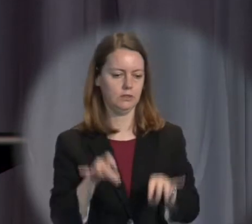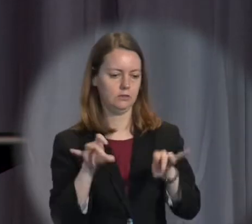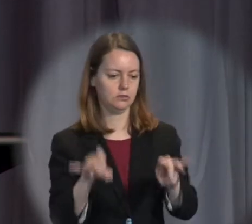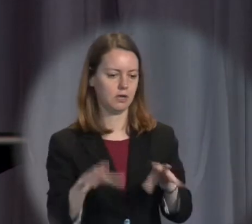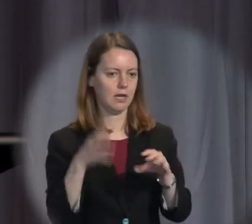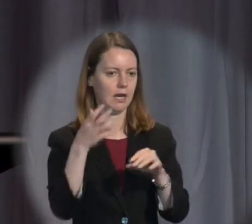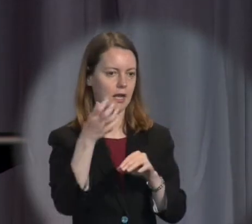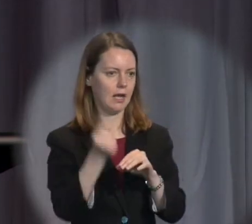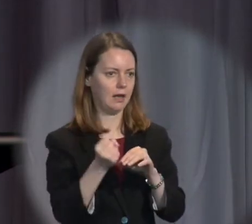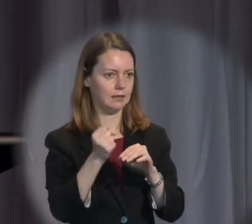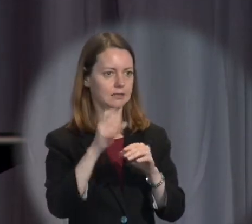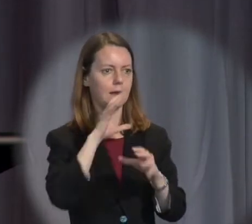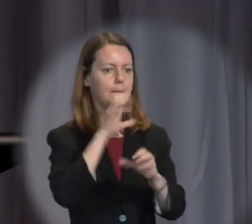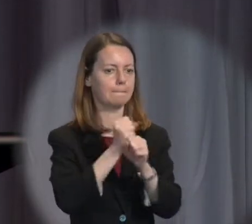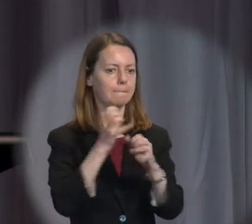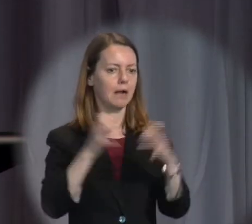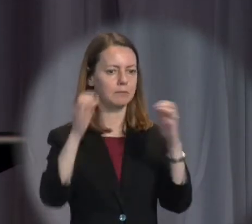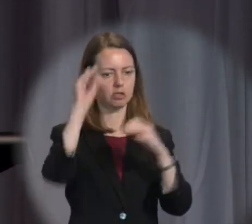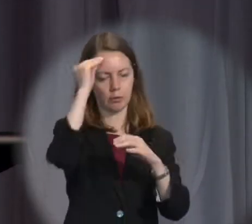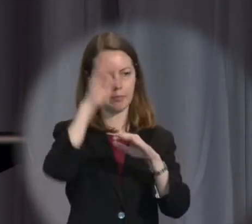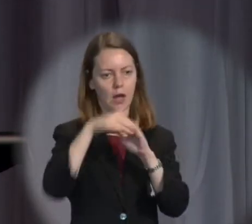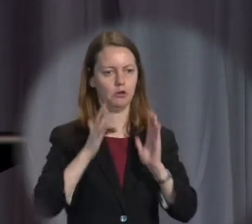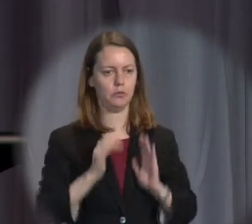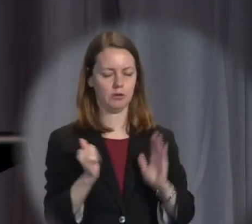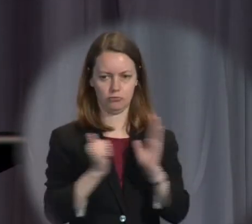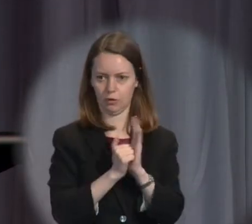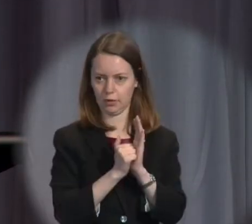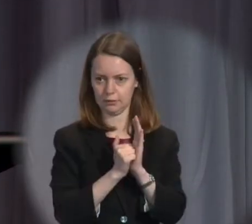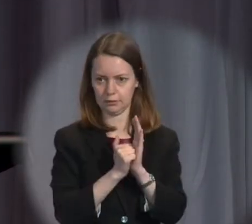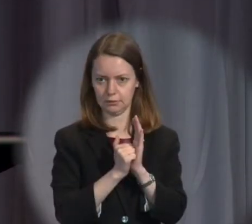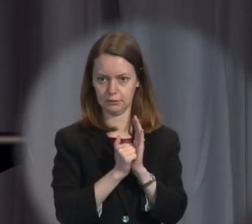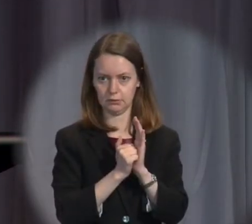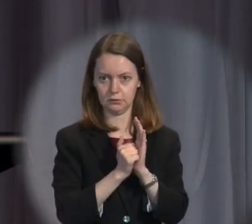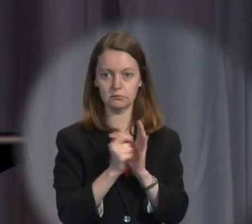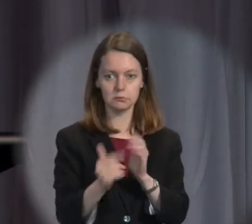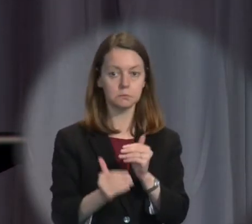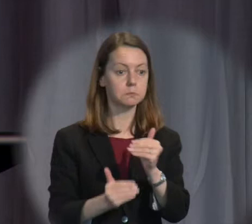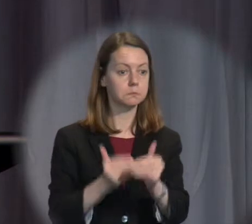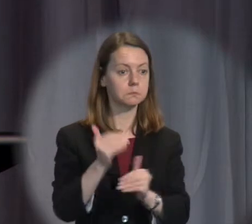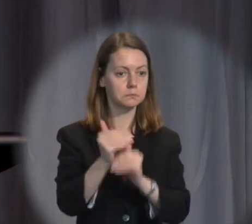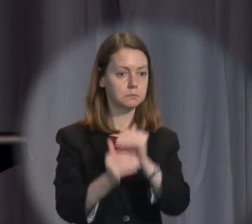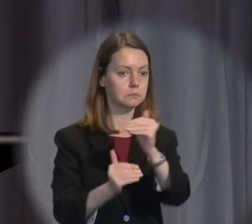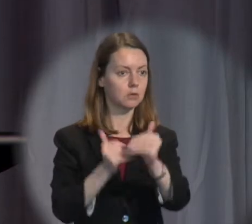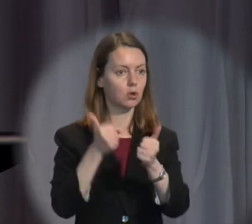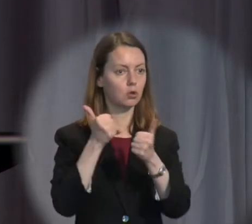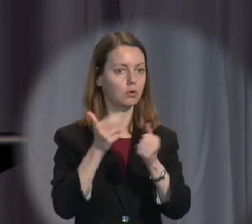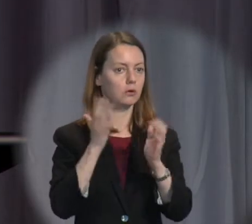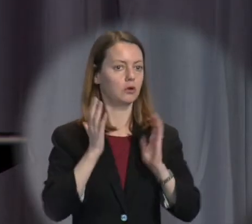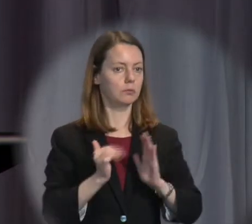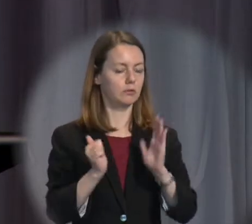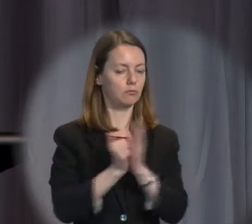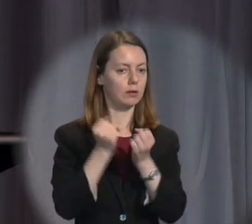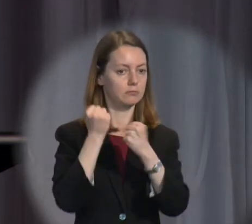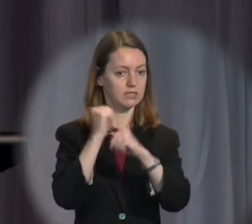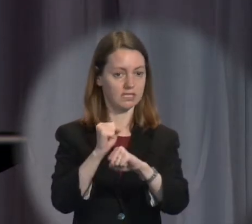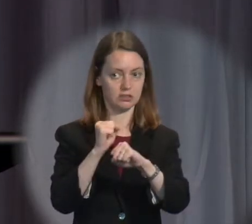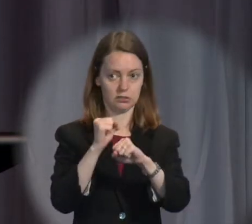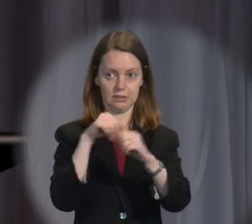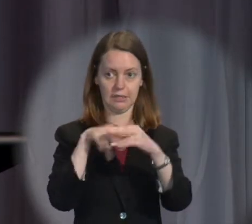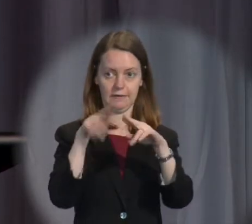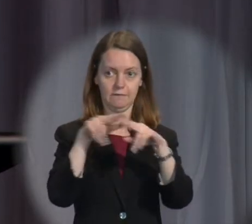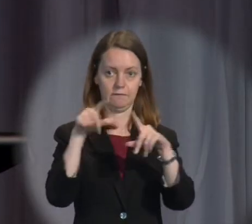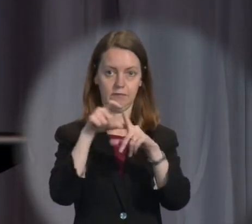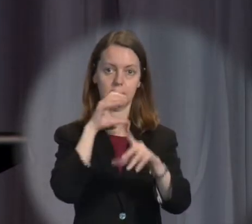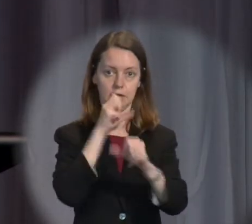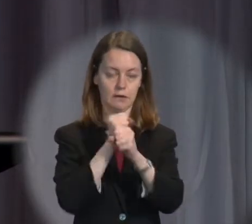so-called Scrutiny Committee, which has brought in one of the most important advances in human rights protection at the parliamentary level in Australia